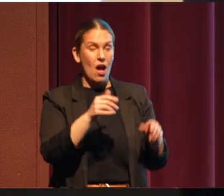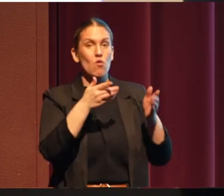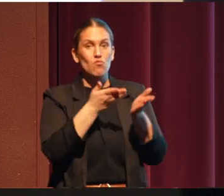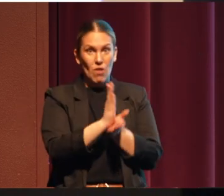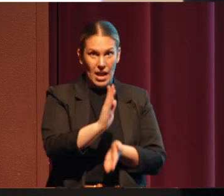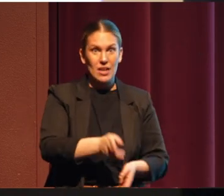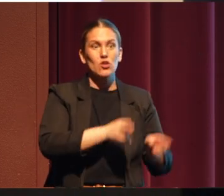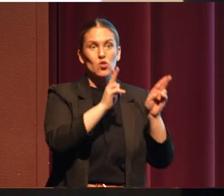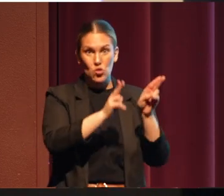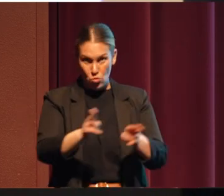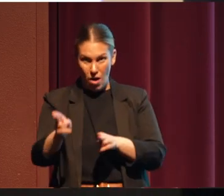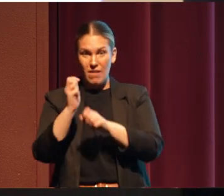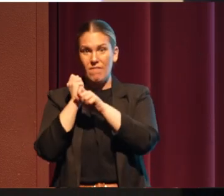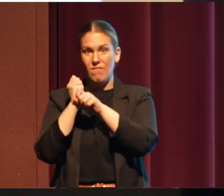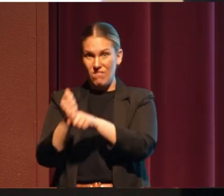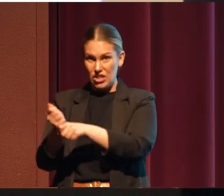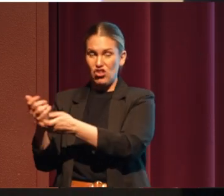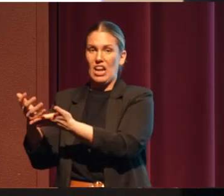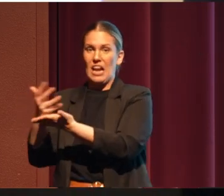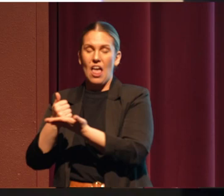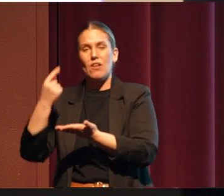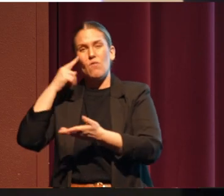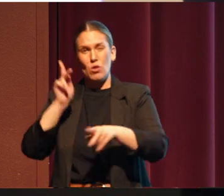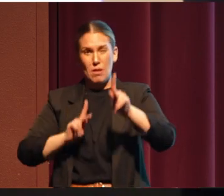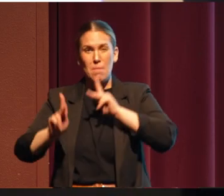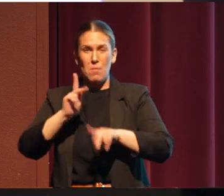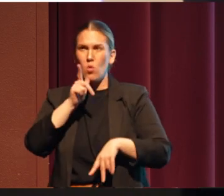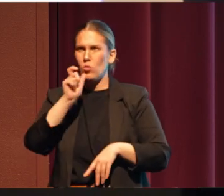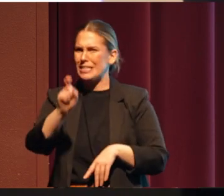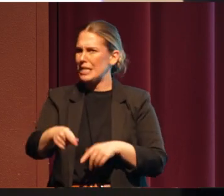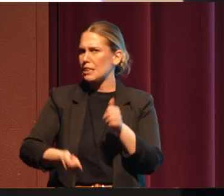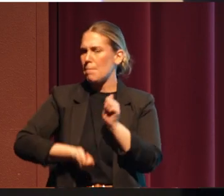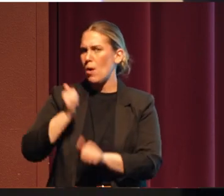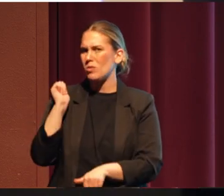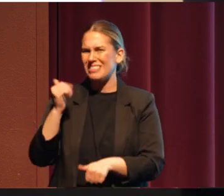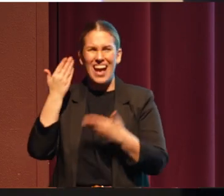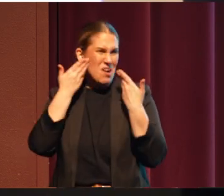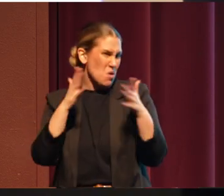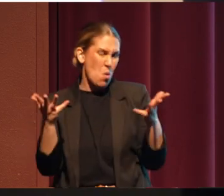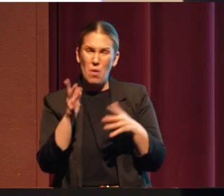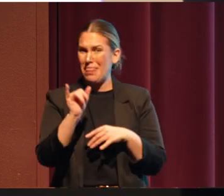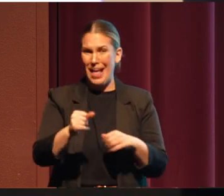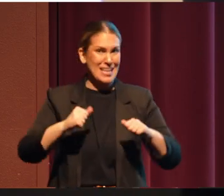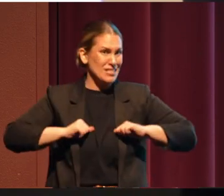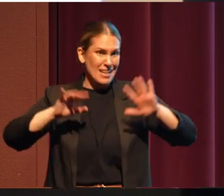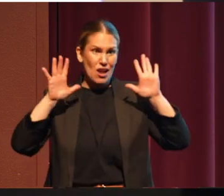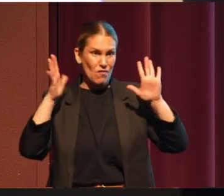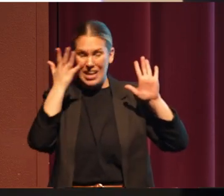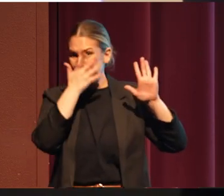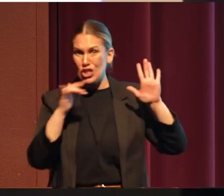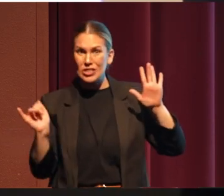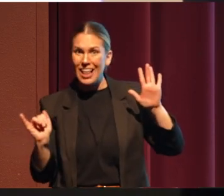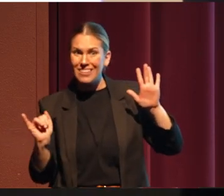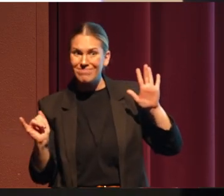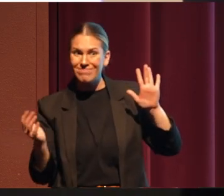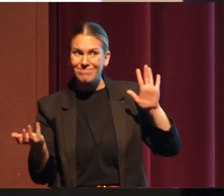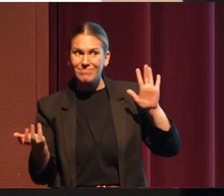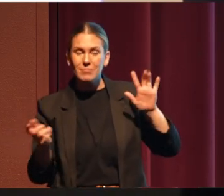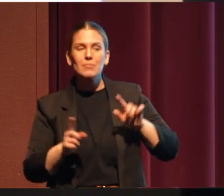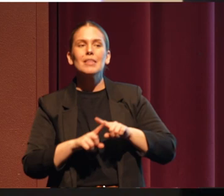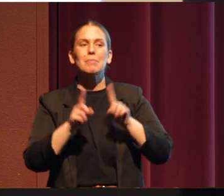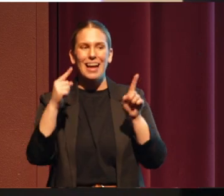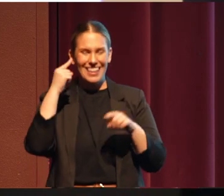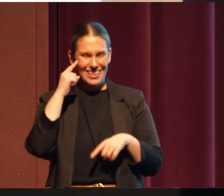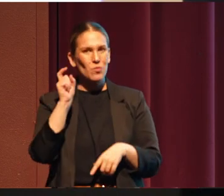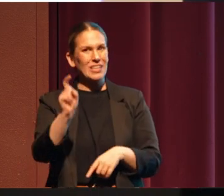the people in our community that need it the most? And I don't know for certain what that sacrifice is going to look like. But I think we're all going